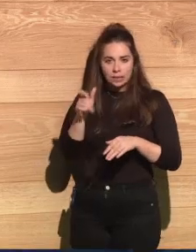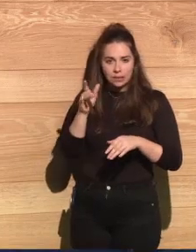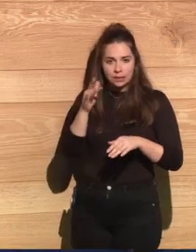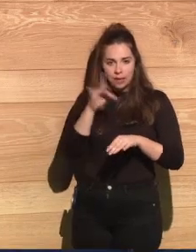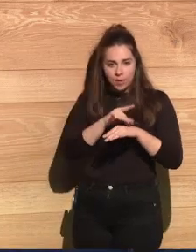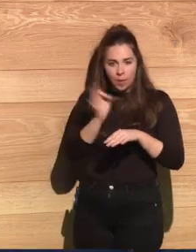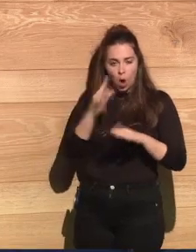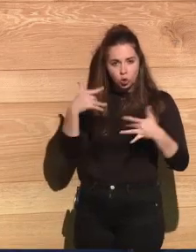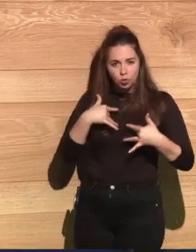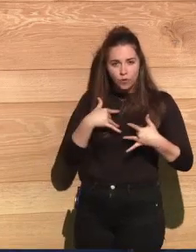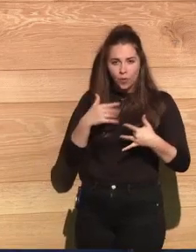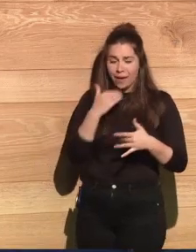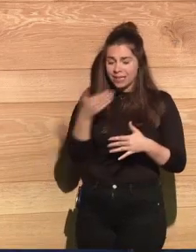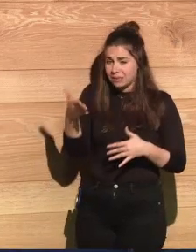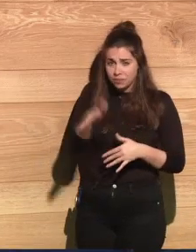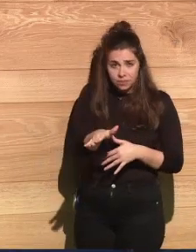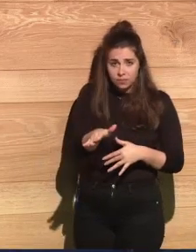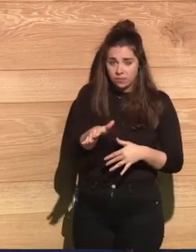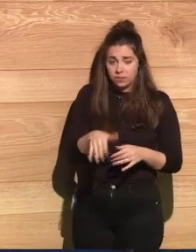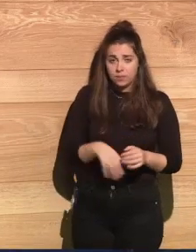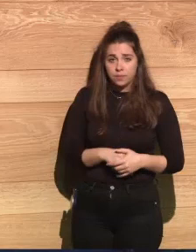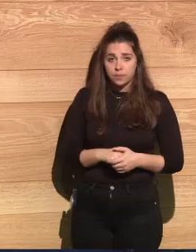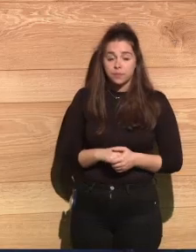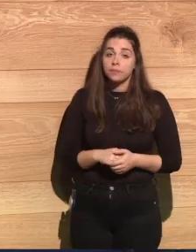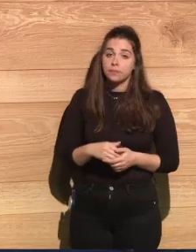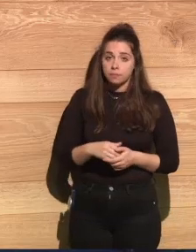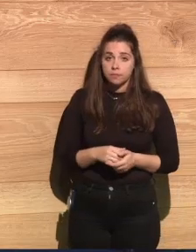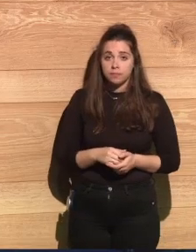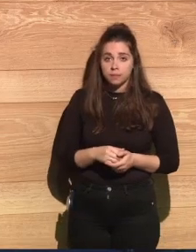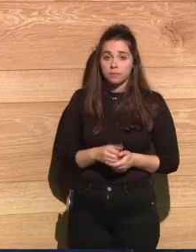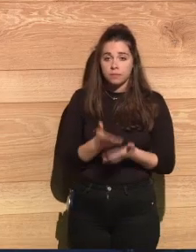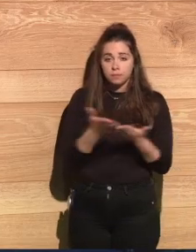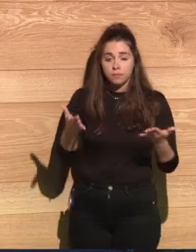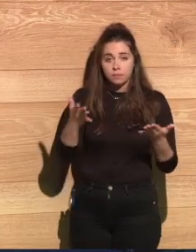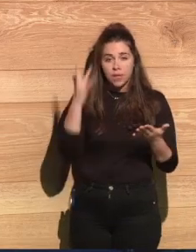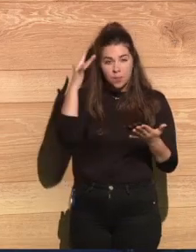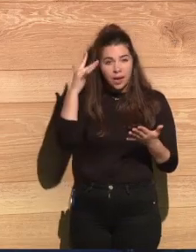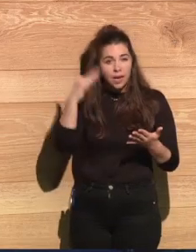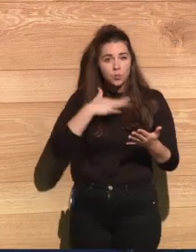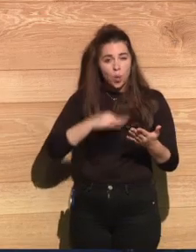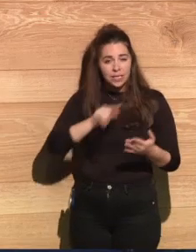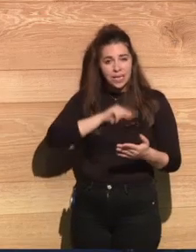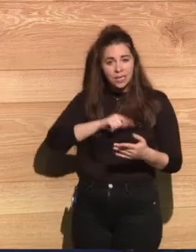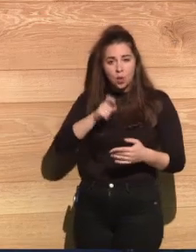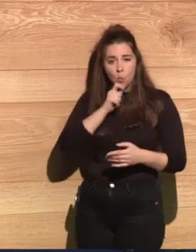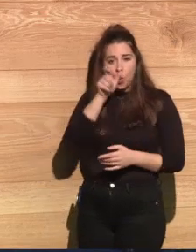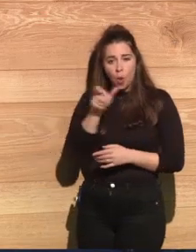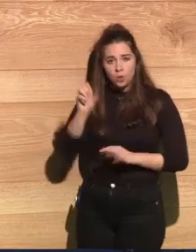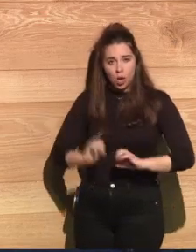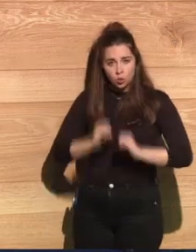Well, you can just imagine how survivors felt. They felt, not just once,